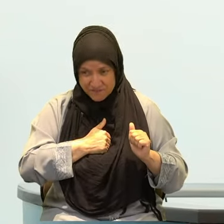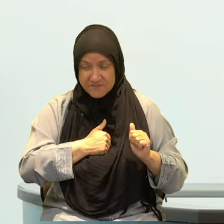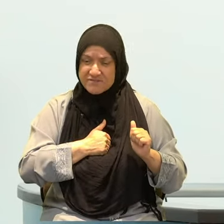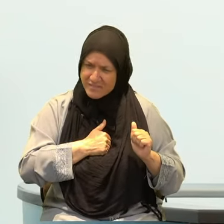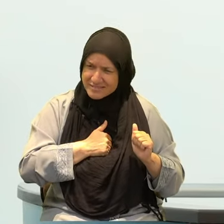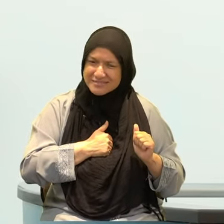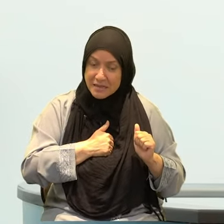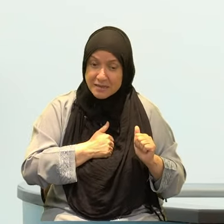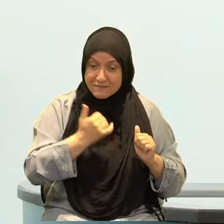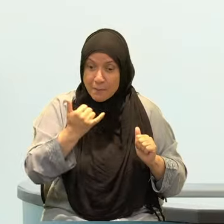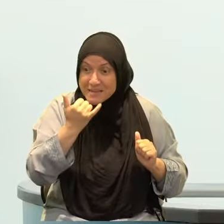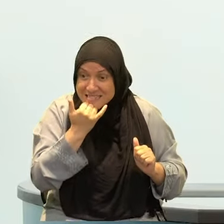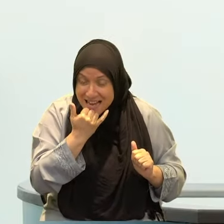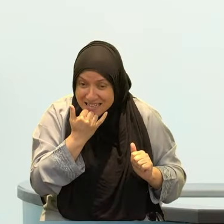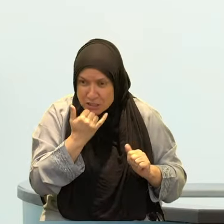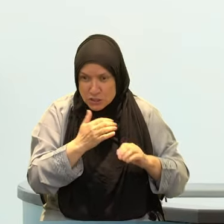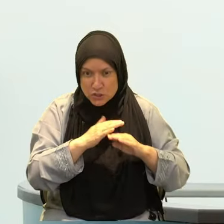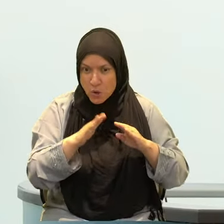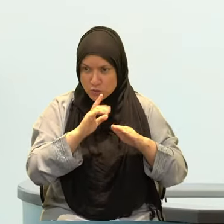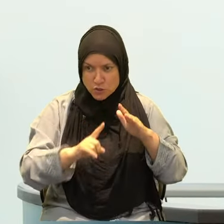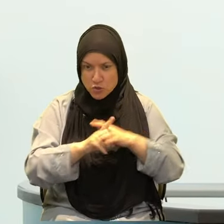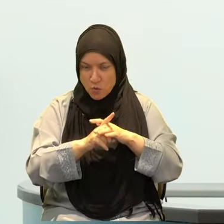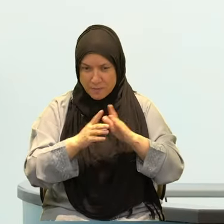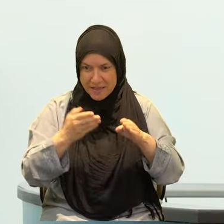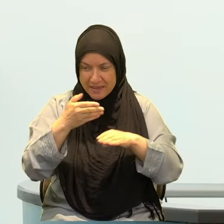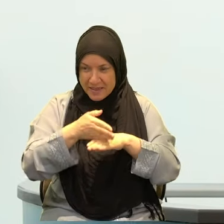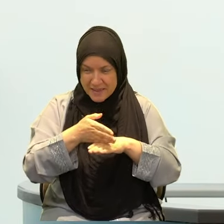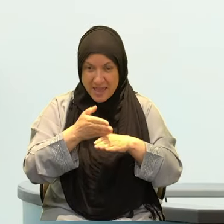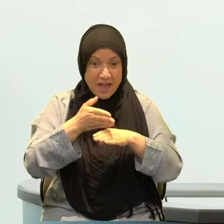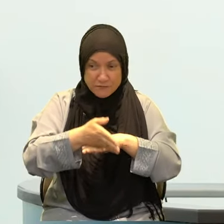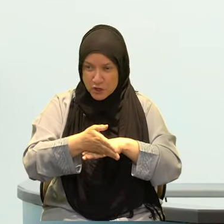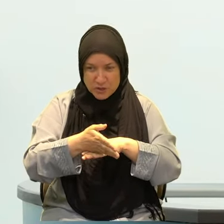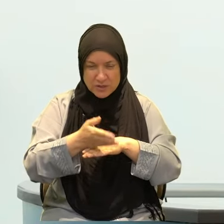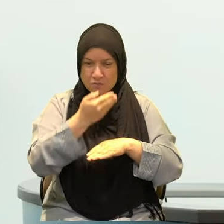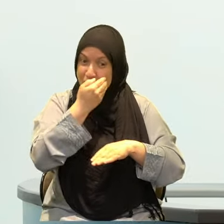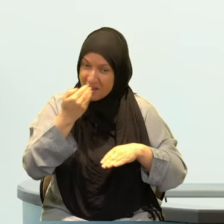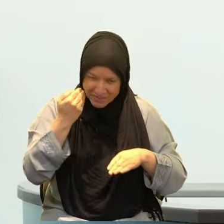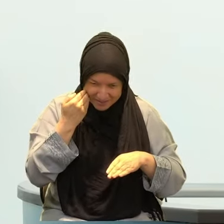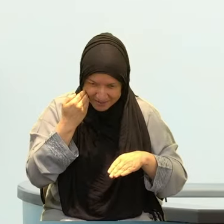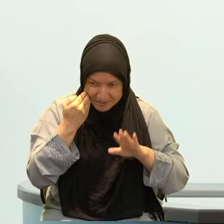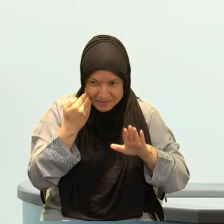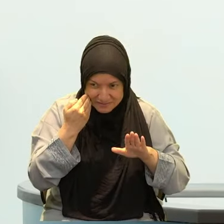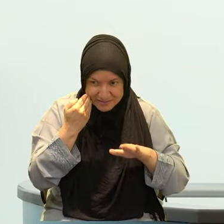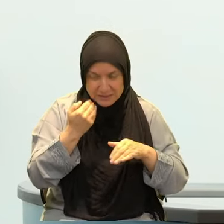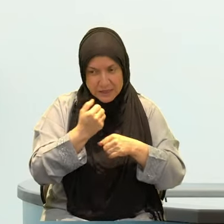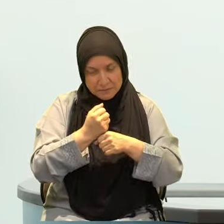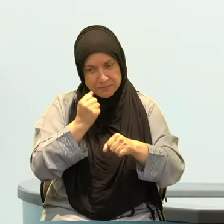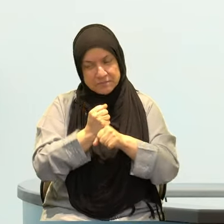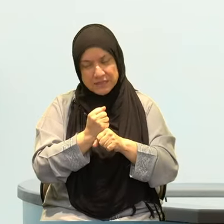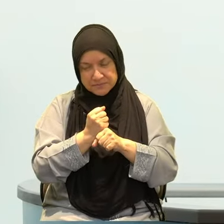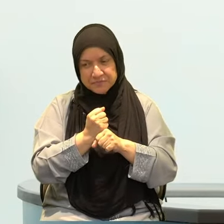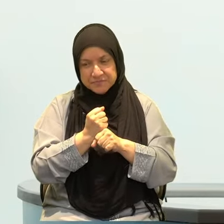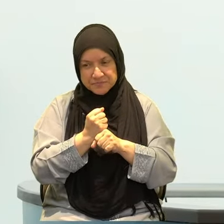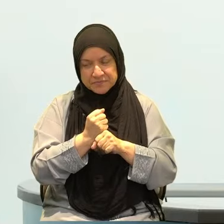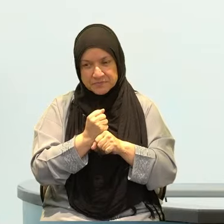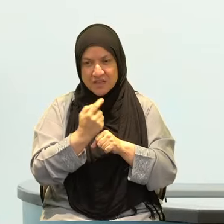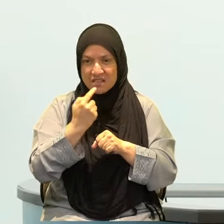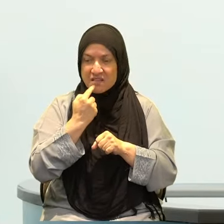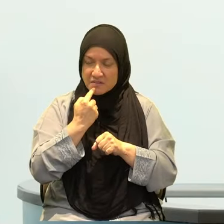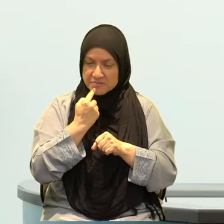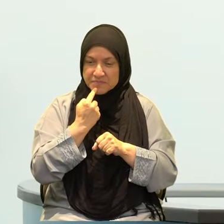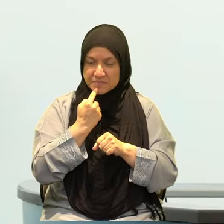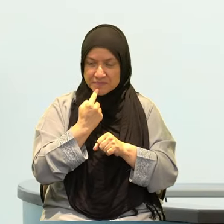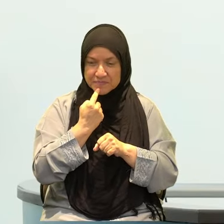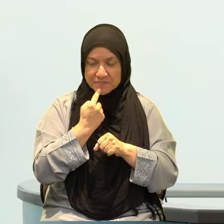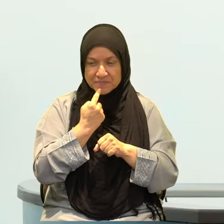be upright in our faith upright in our character upright with our hearts upright with our tongues may Allah subhanahu wa ta'ala allow us to